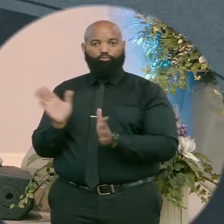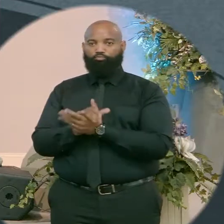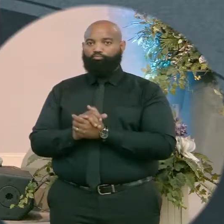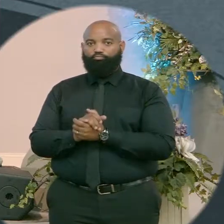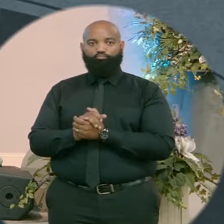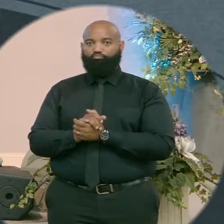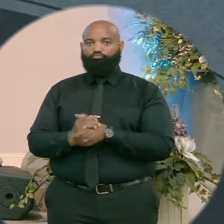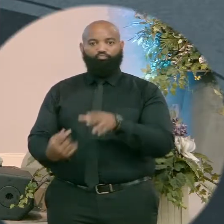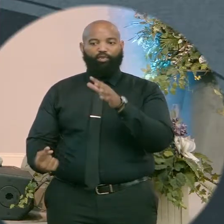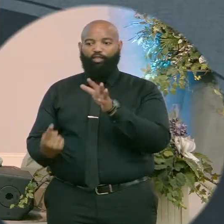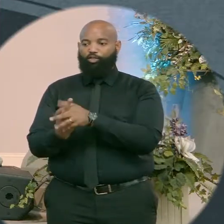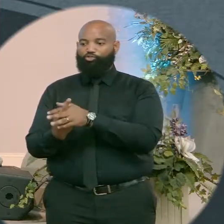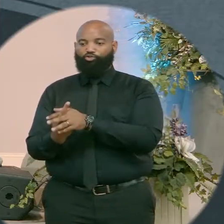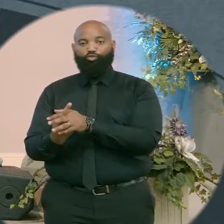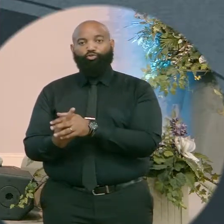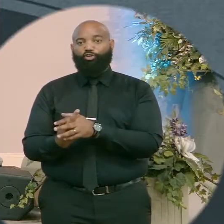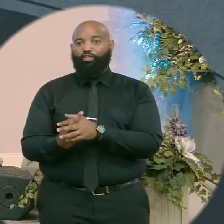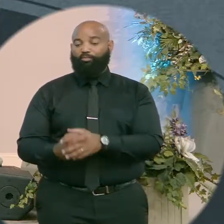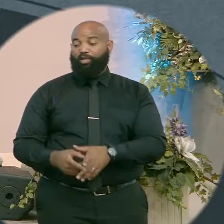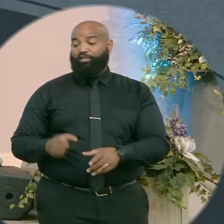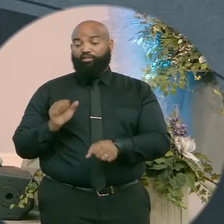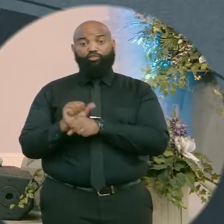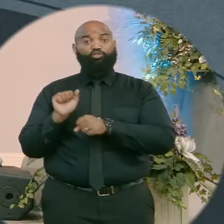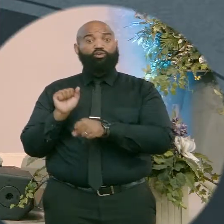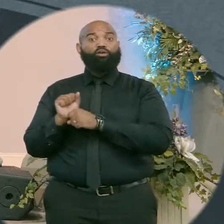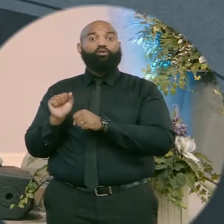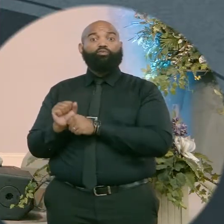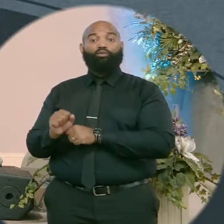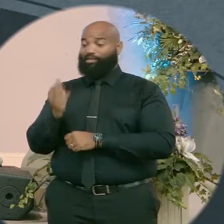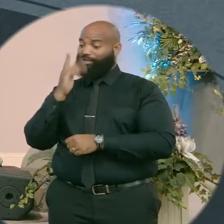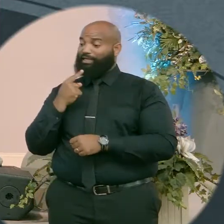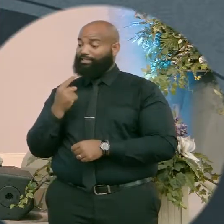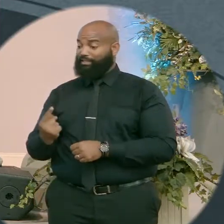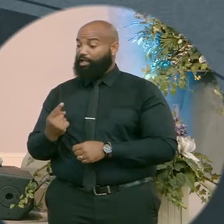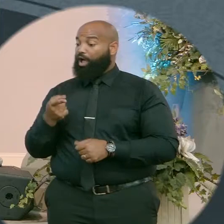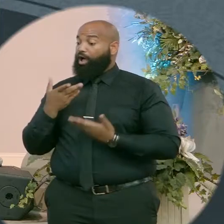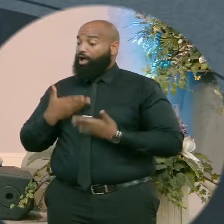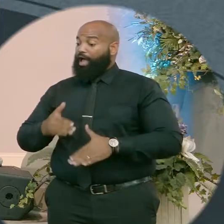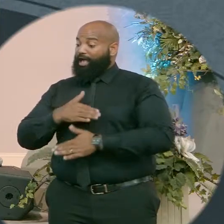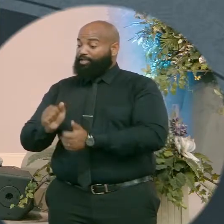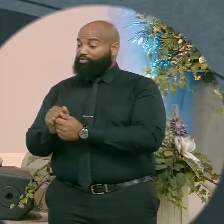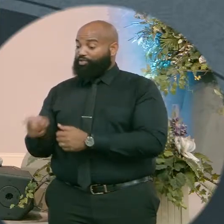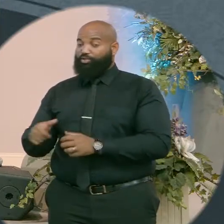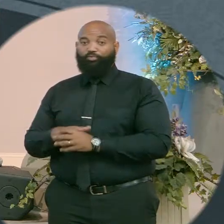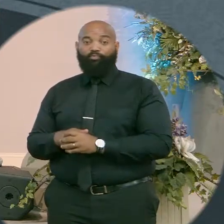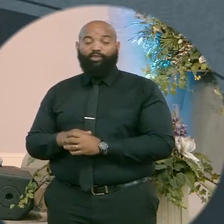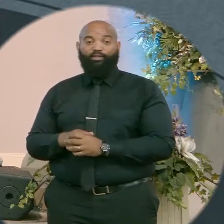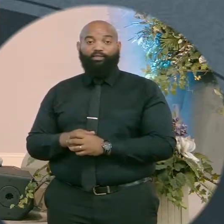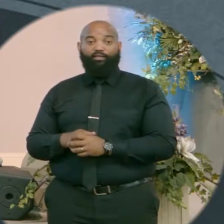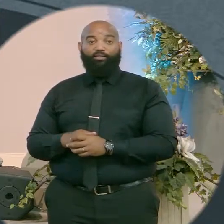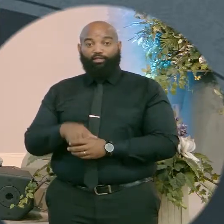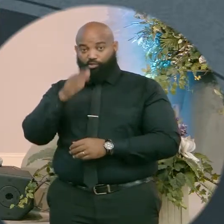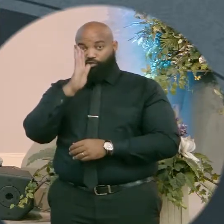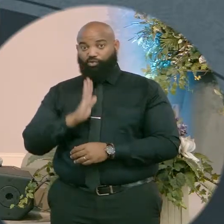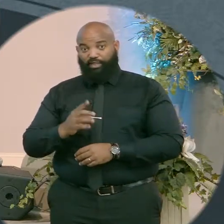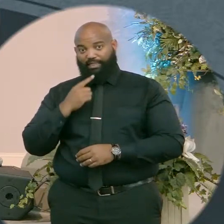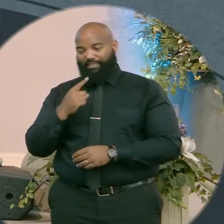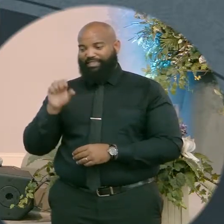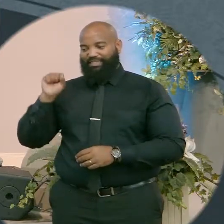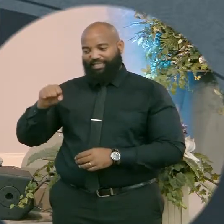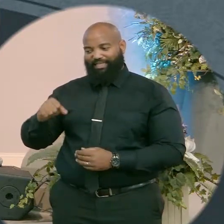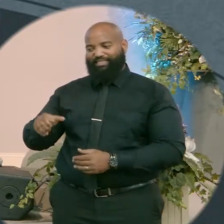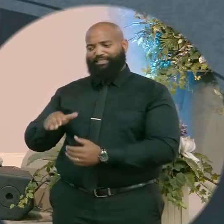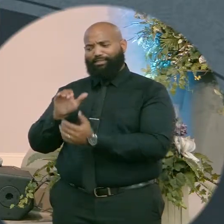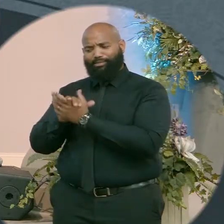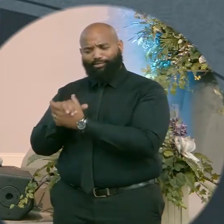He just showed up on the scene in his assignment and God said he was pleased. So he's putting his signature all over him before